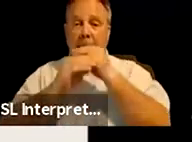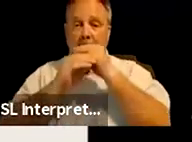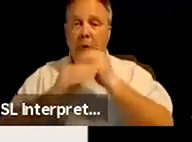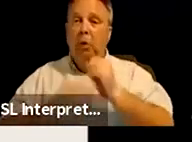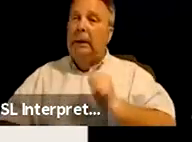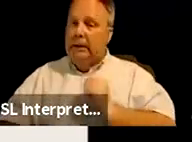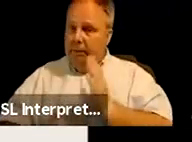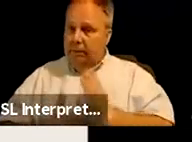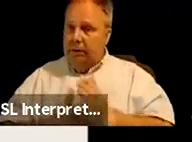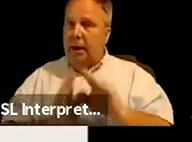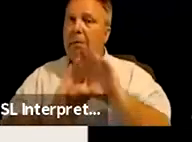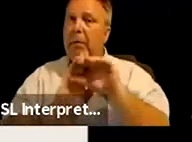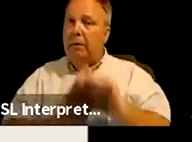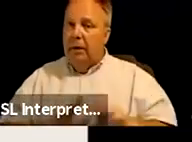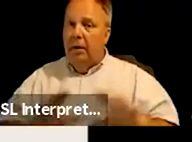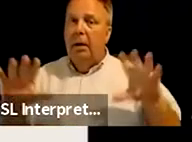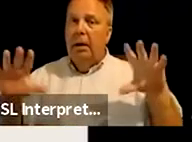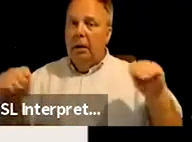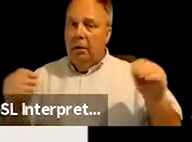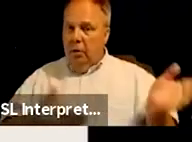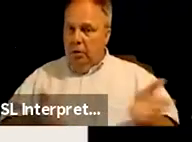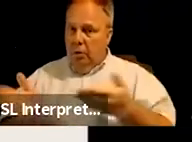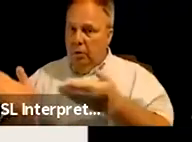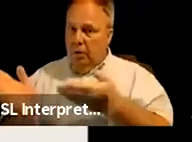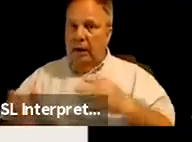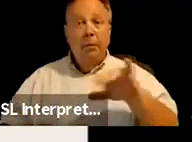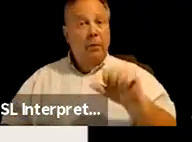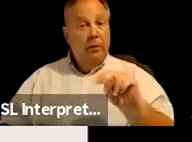and stop my video and turn the time over to Jen.